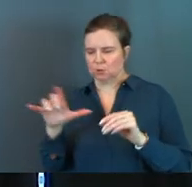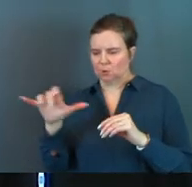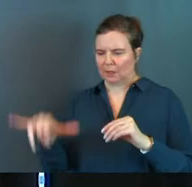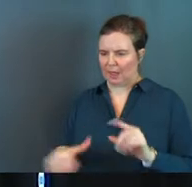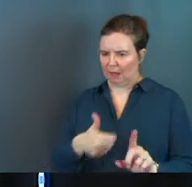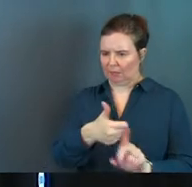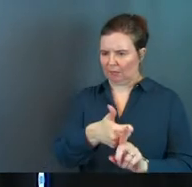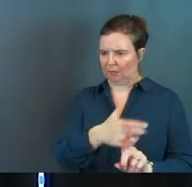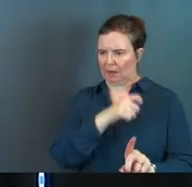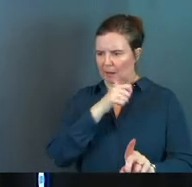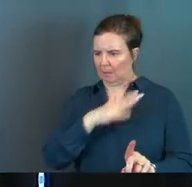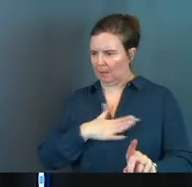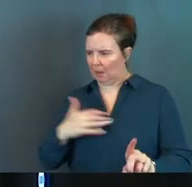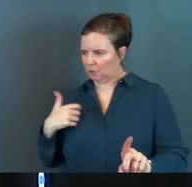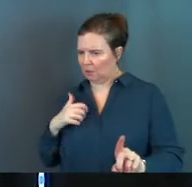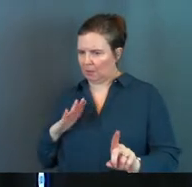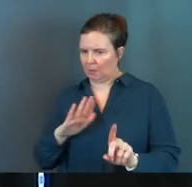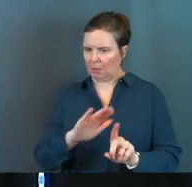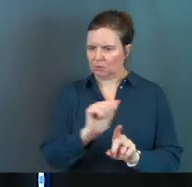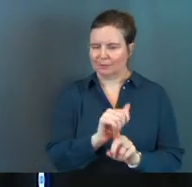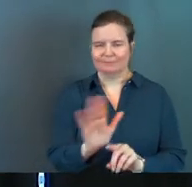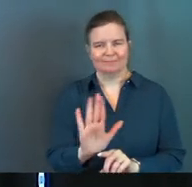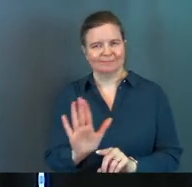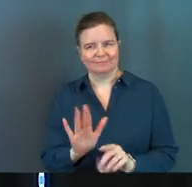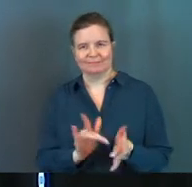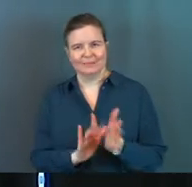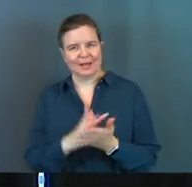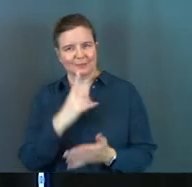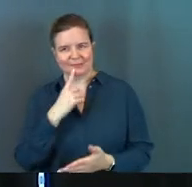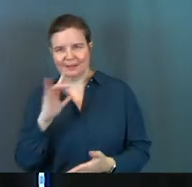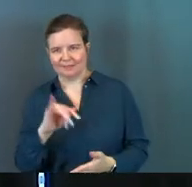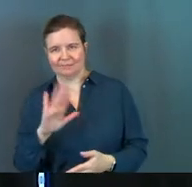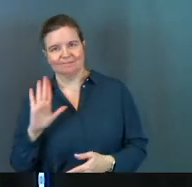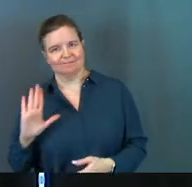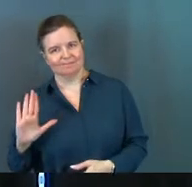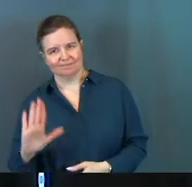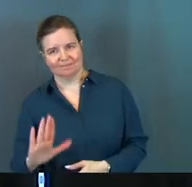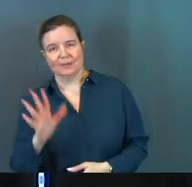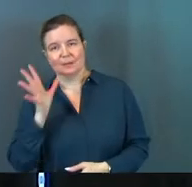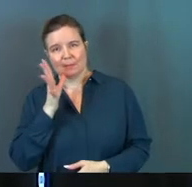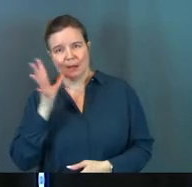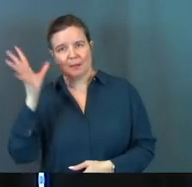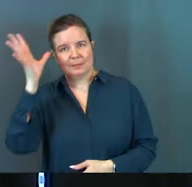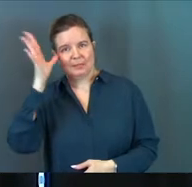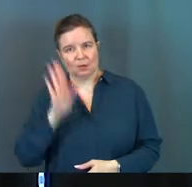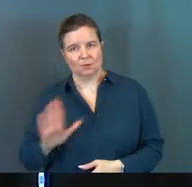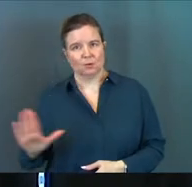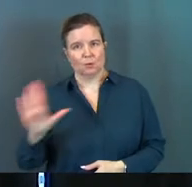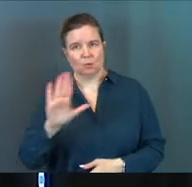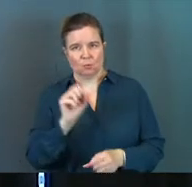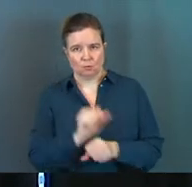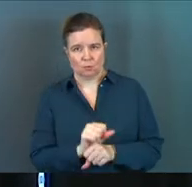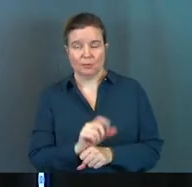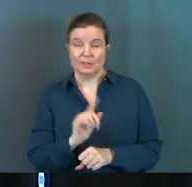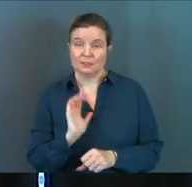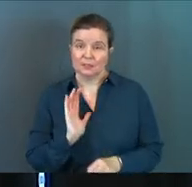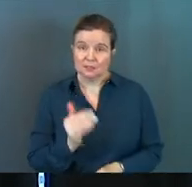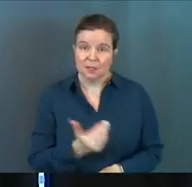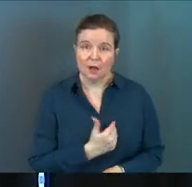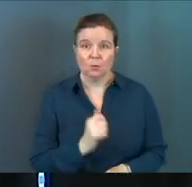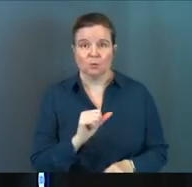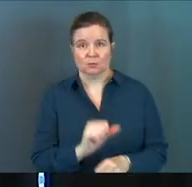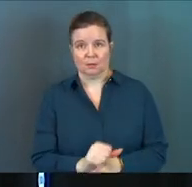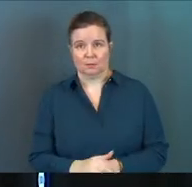supposed to do that. Not according to the Bible. Moms and dads, this is our